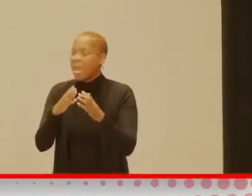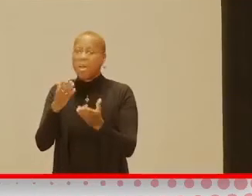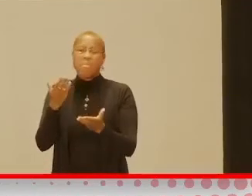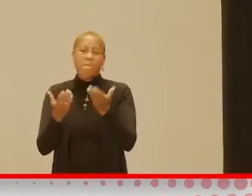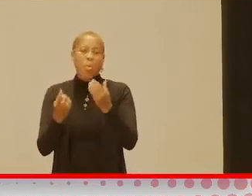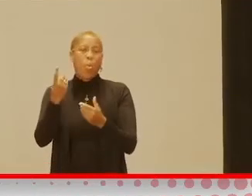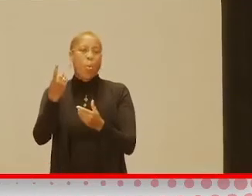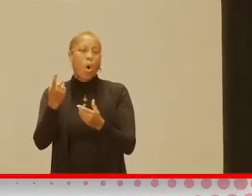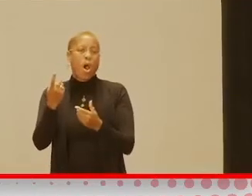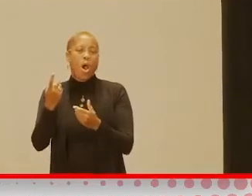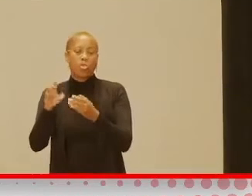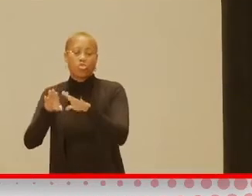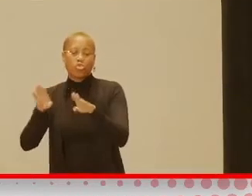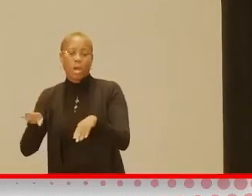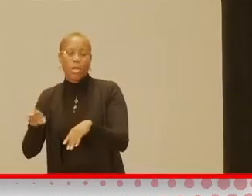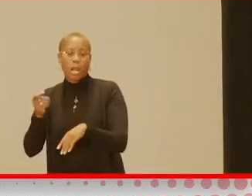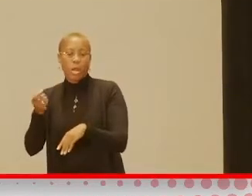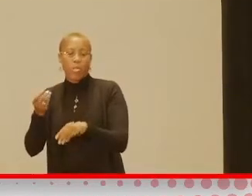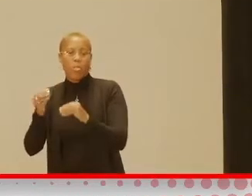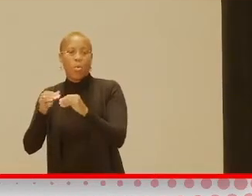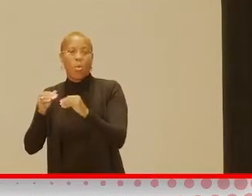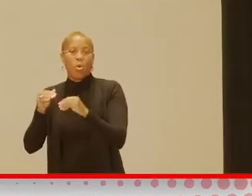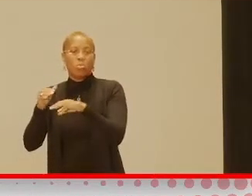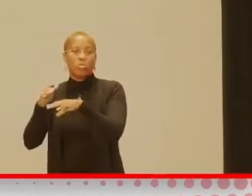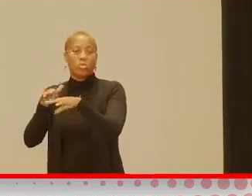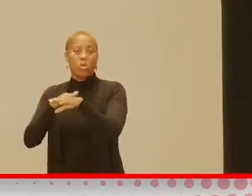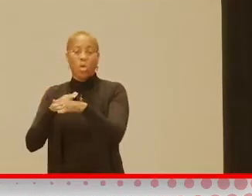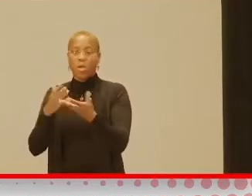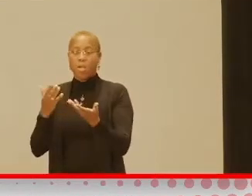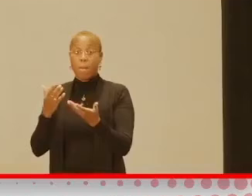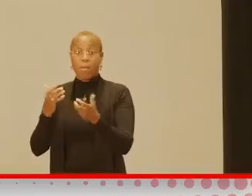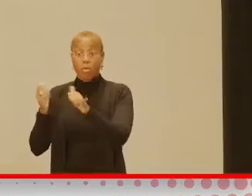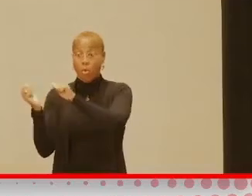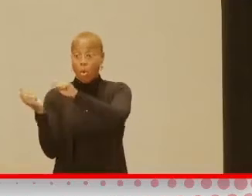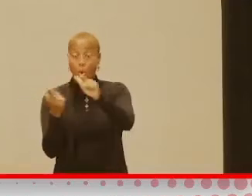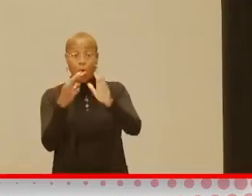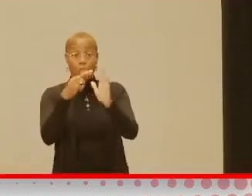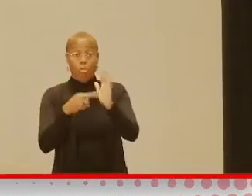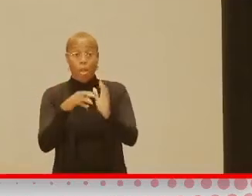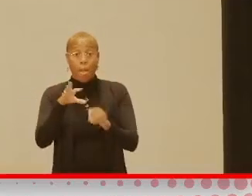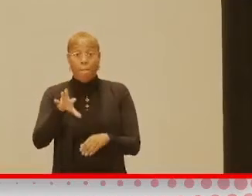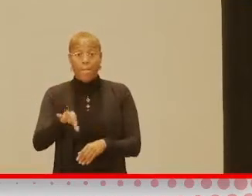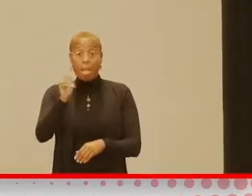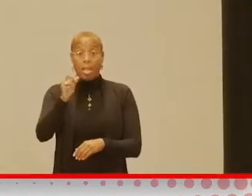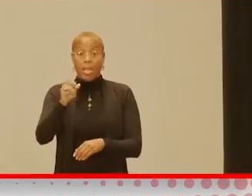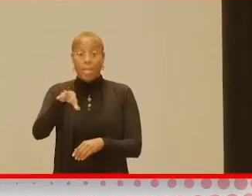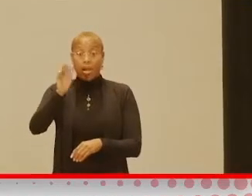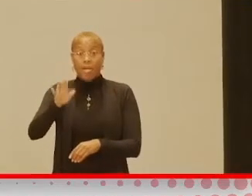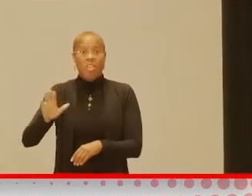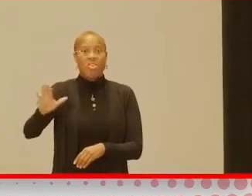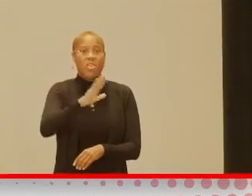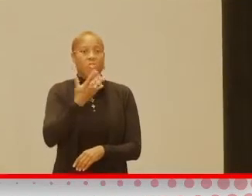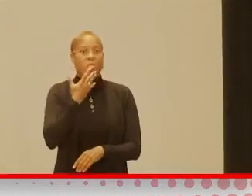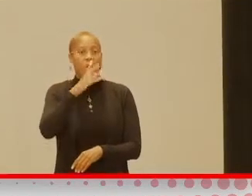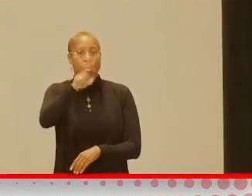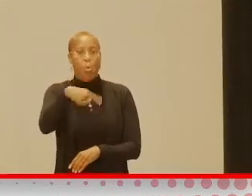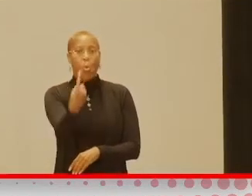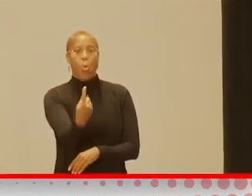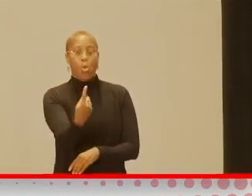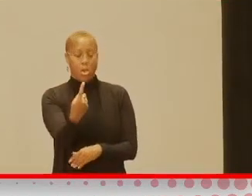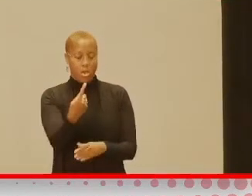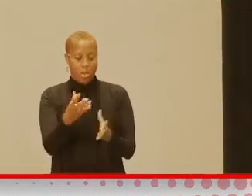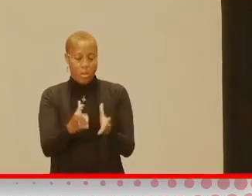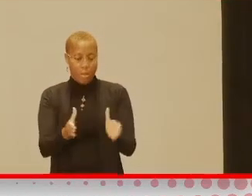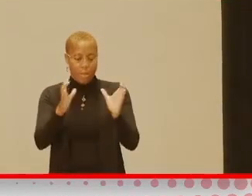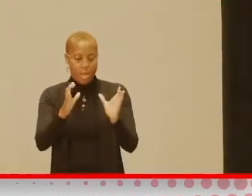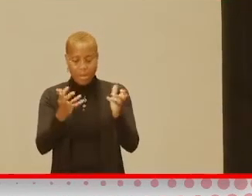bit slower than all the other kids, you know, make it a rule that everybody has to only pick up their colors, right? Whatever color bucket you have, that's the